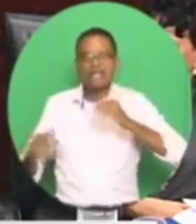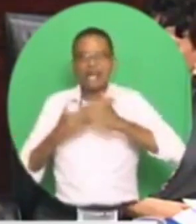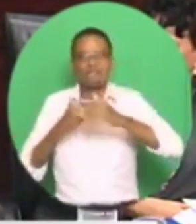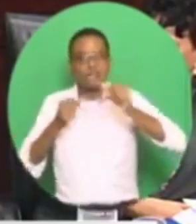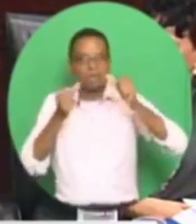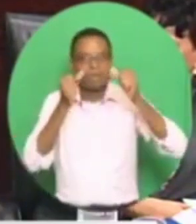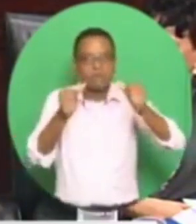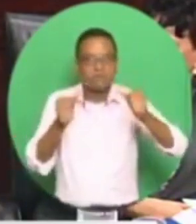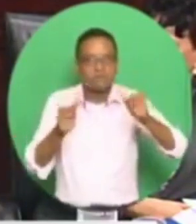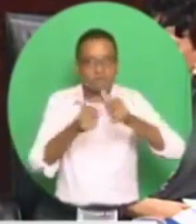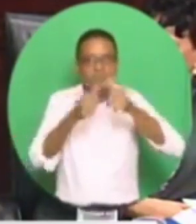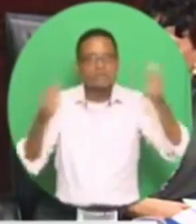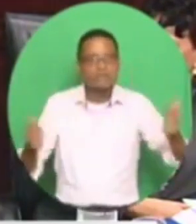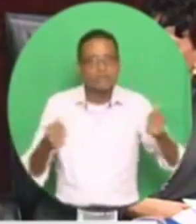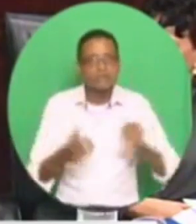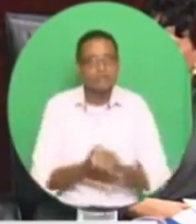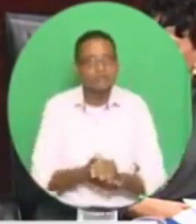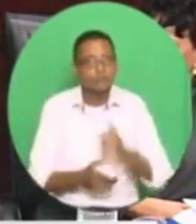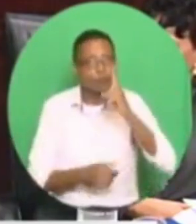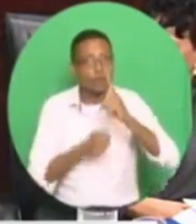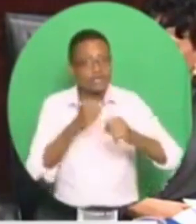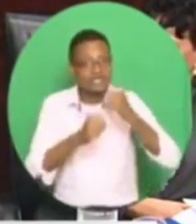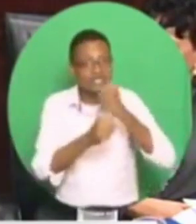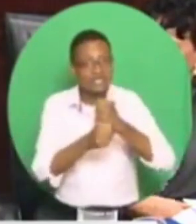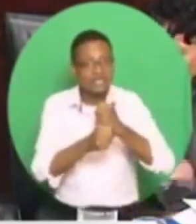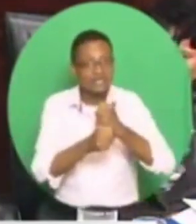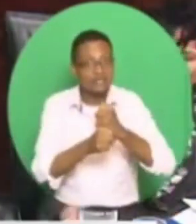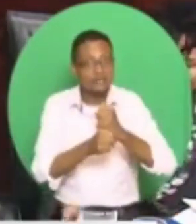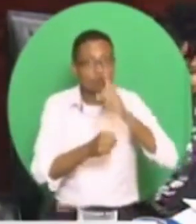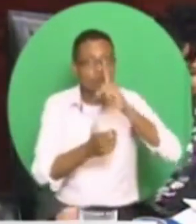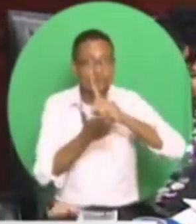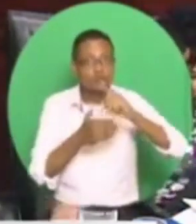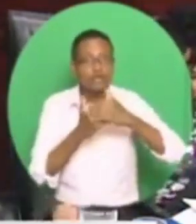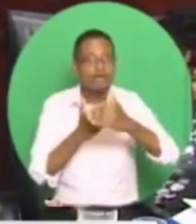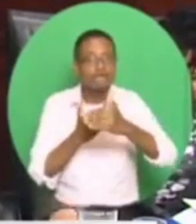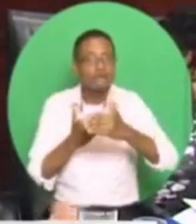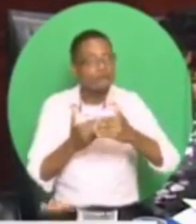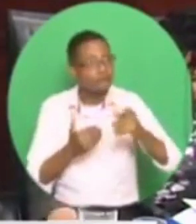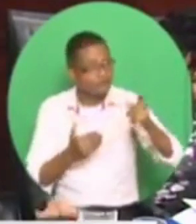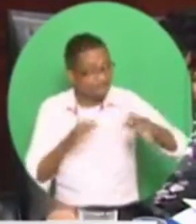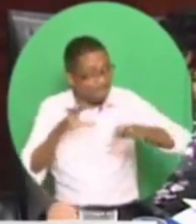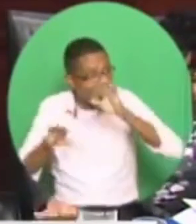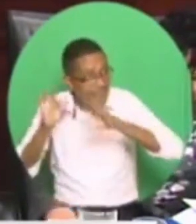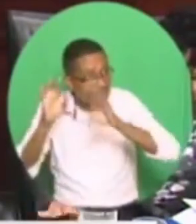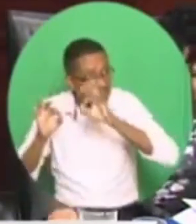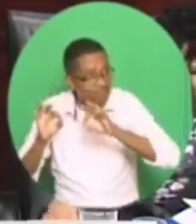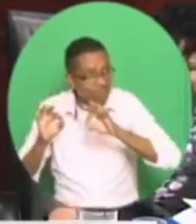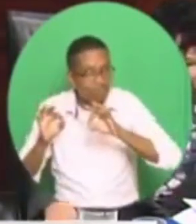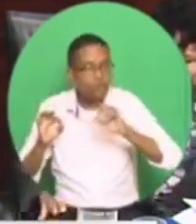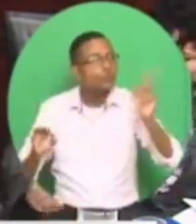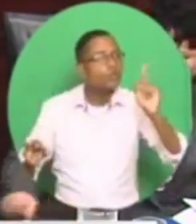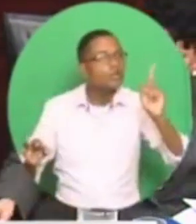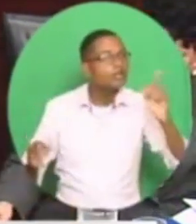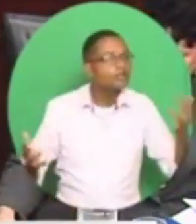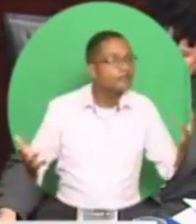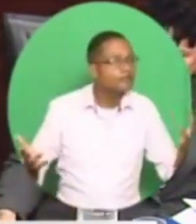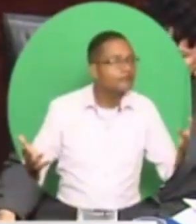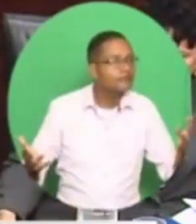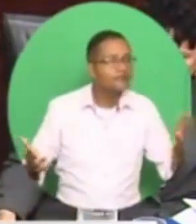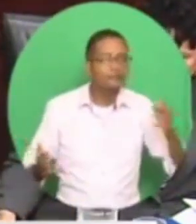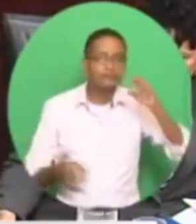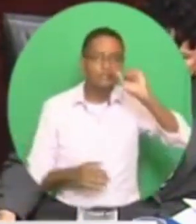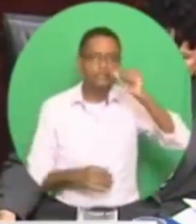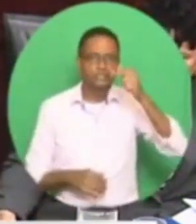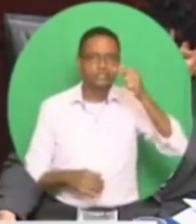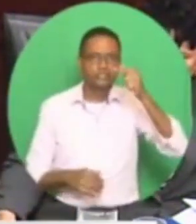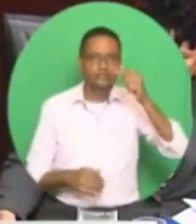One year and one week later, where are the findings? Where are the findings? The attorney general spoke last